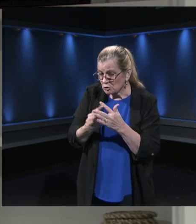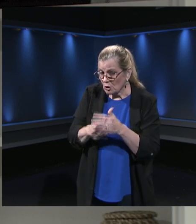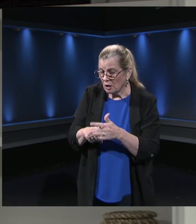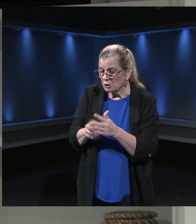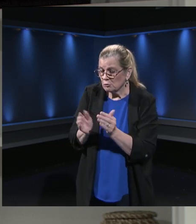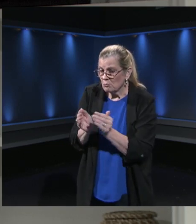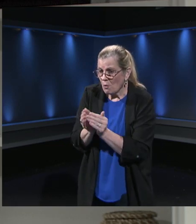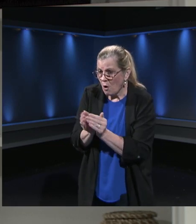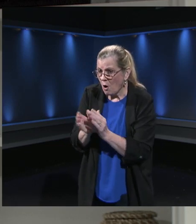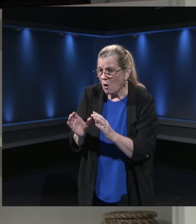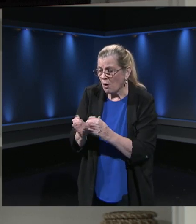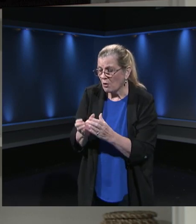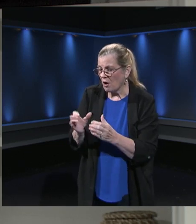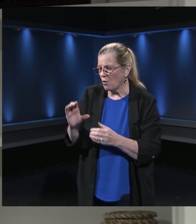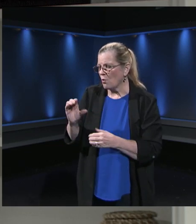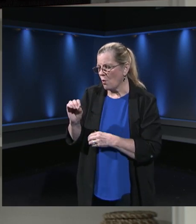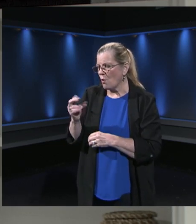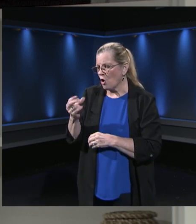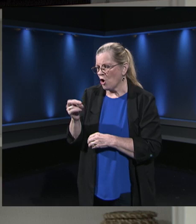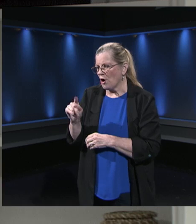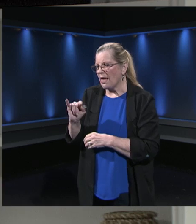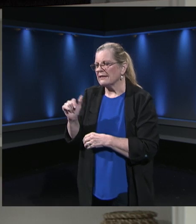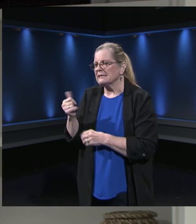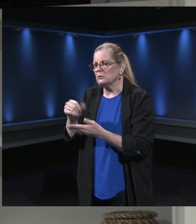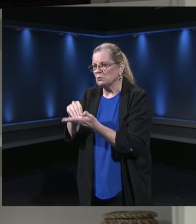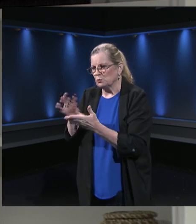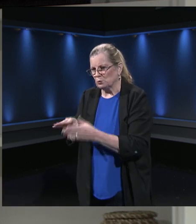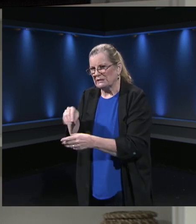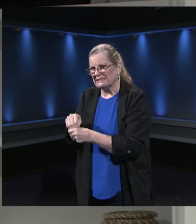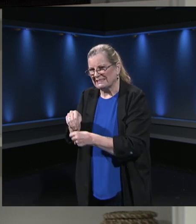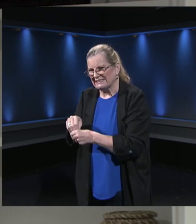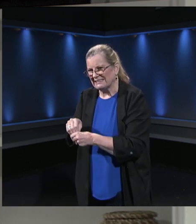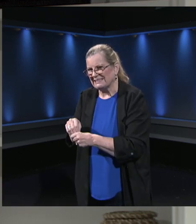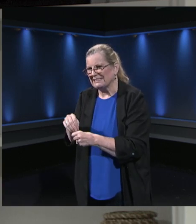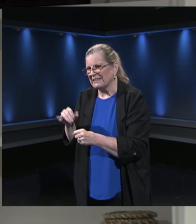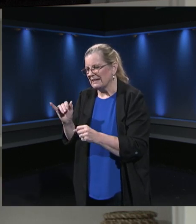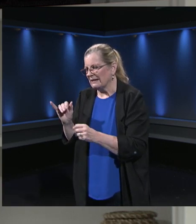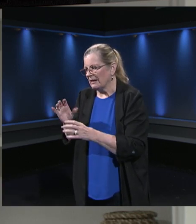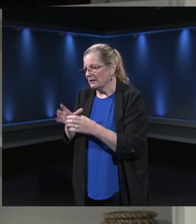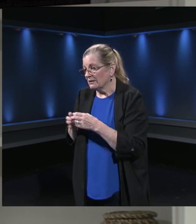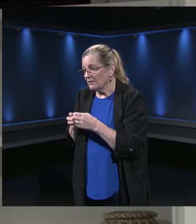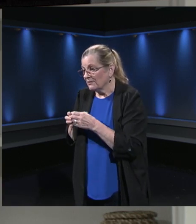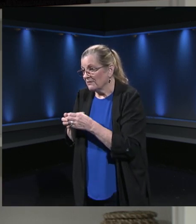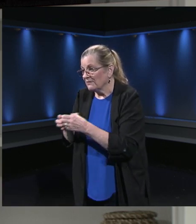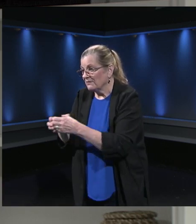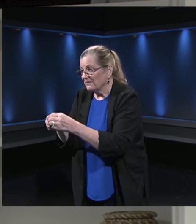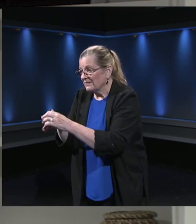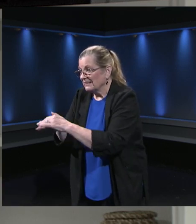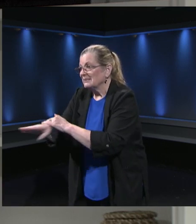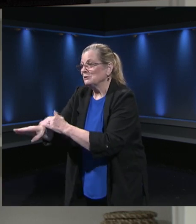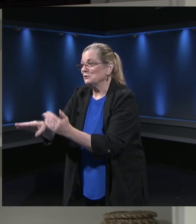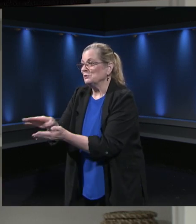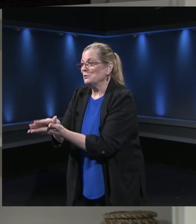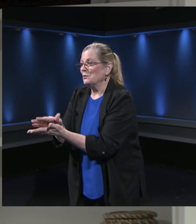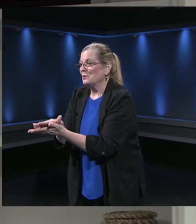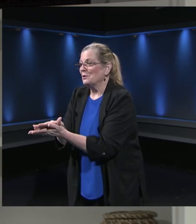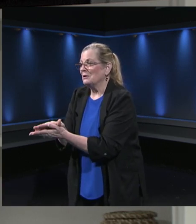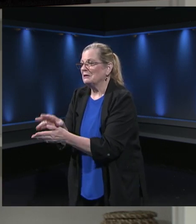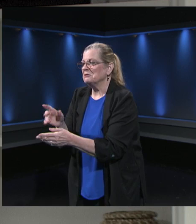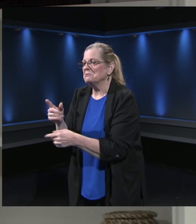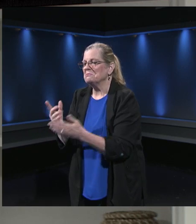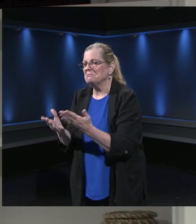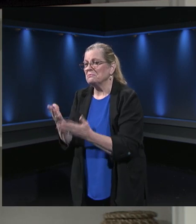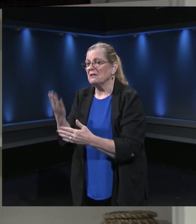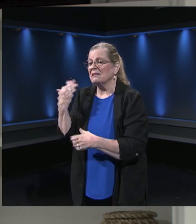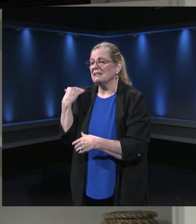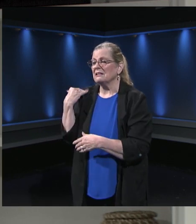is our first dialing in what we talked about earlier in July, which is what we're calling now hybrid learning. How many days how many